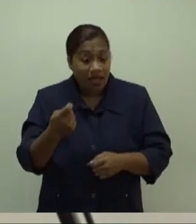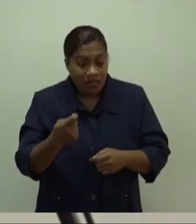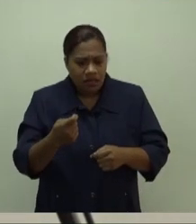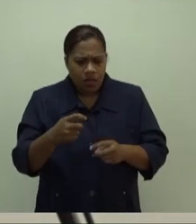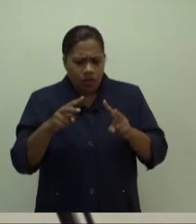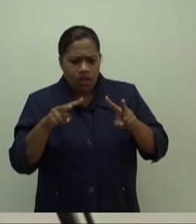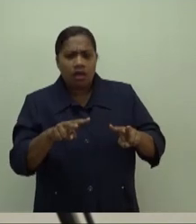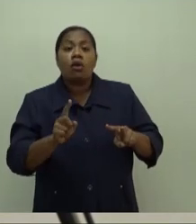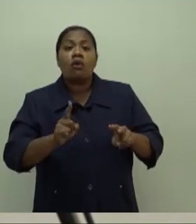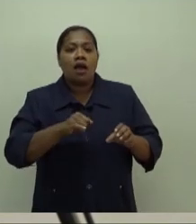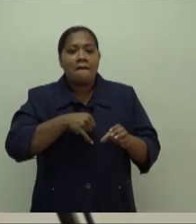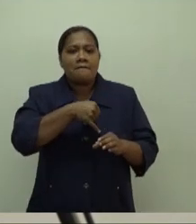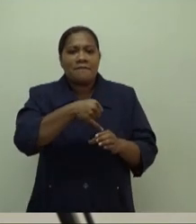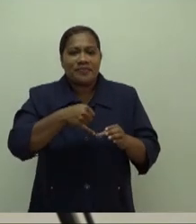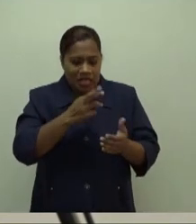that the nation faces.